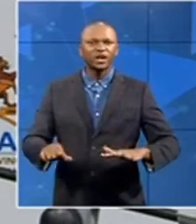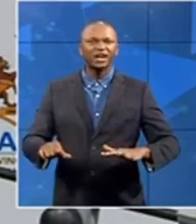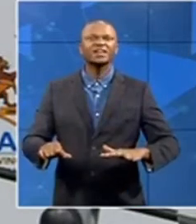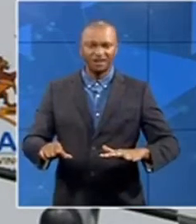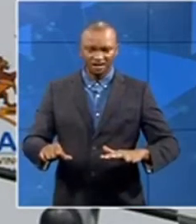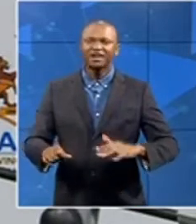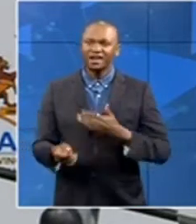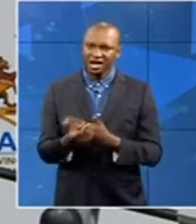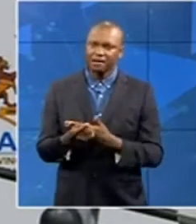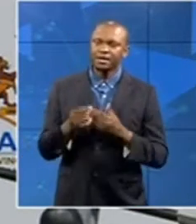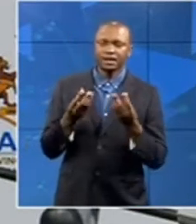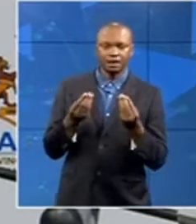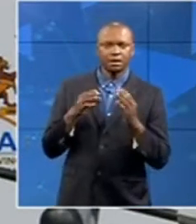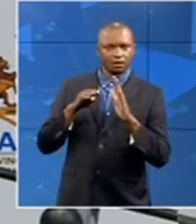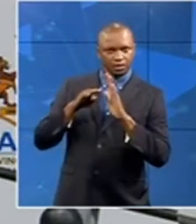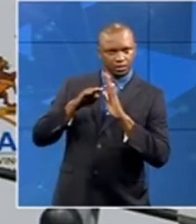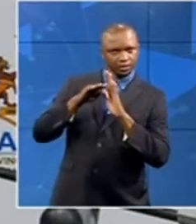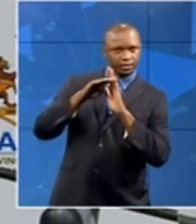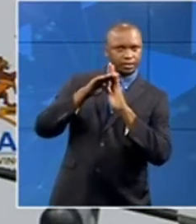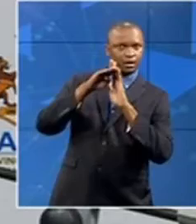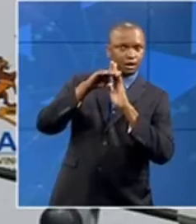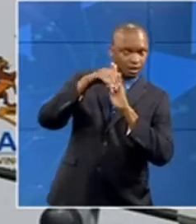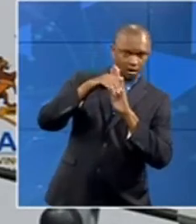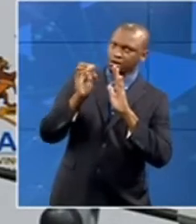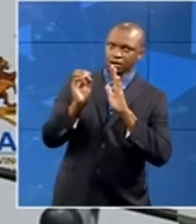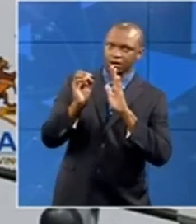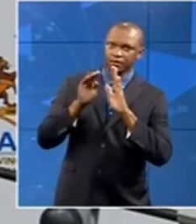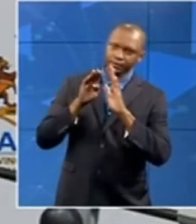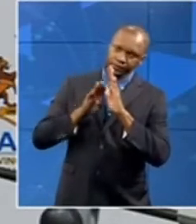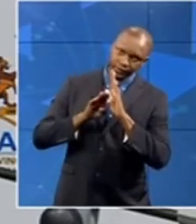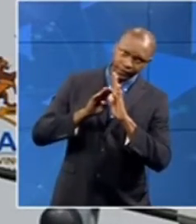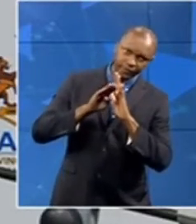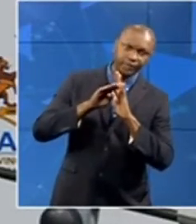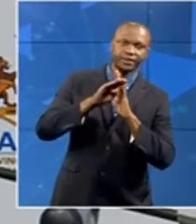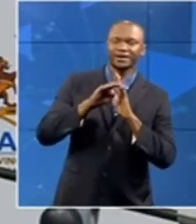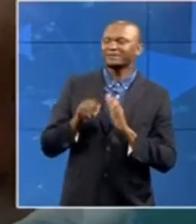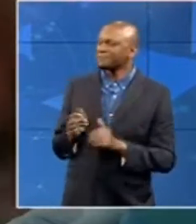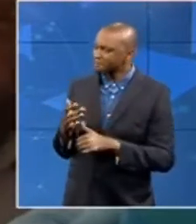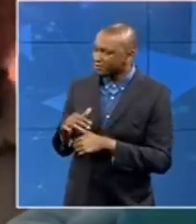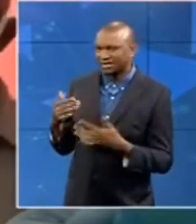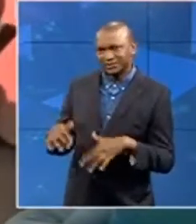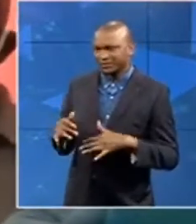something else happen and including more enforcement and compliance.